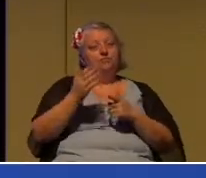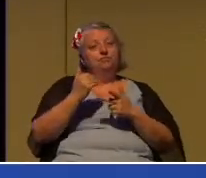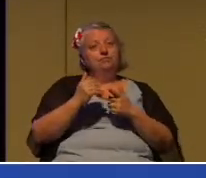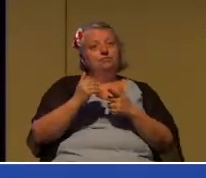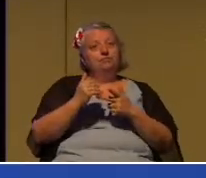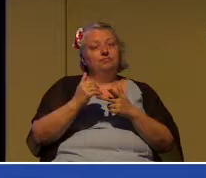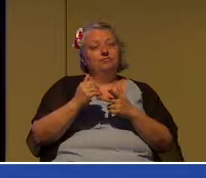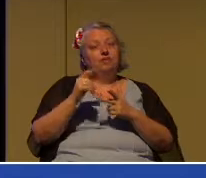closure.